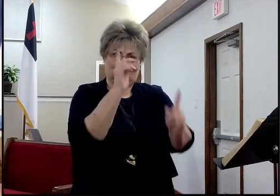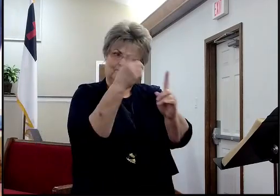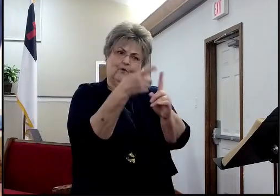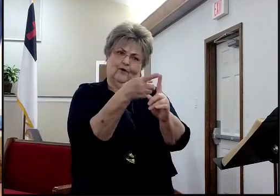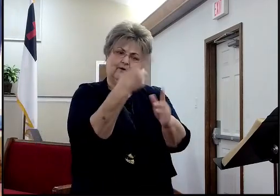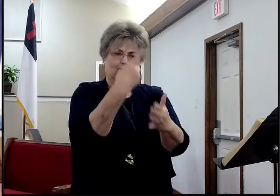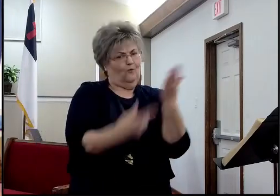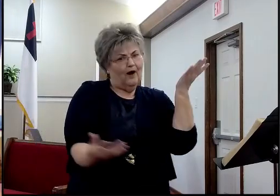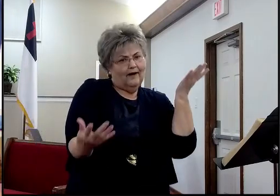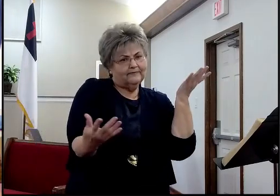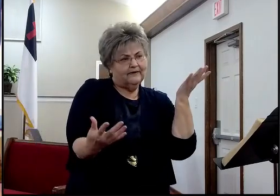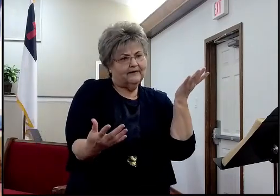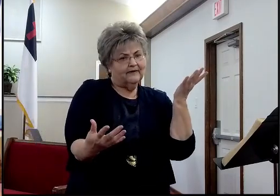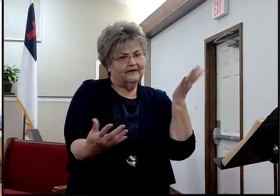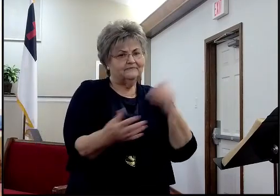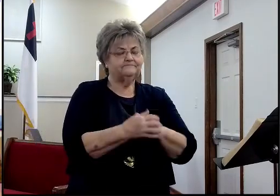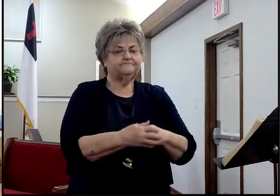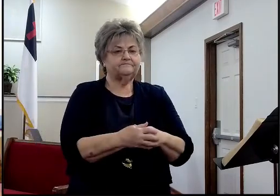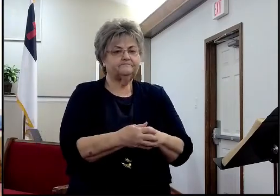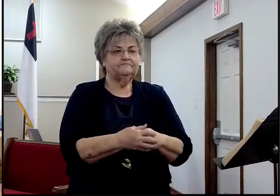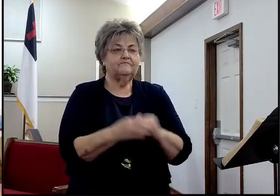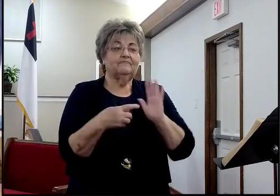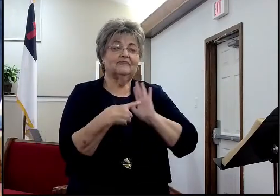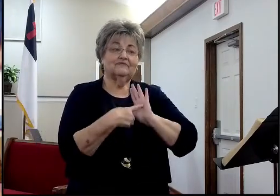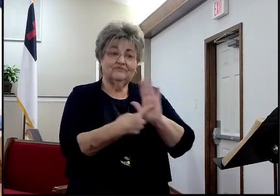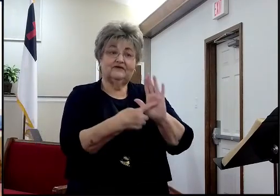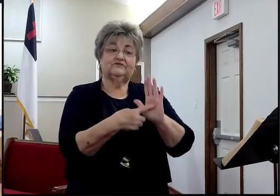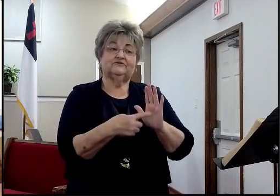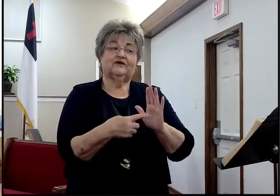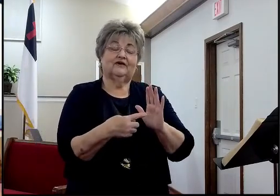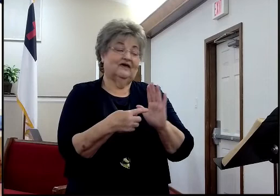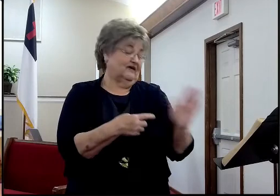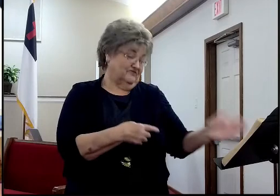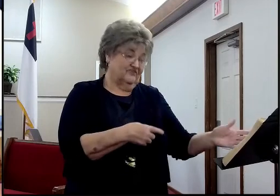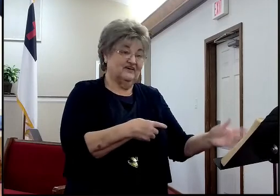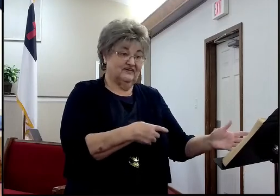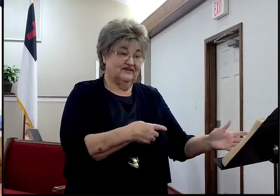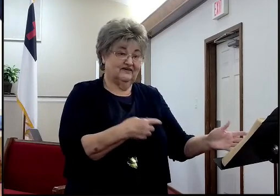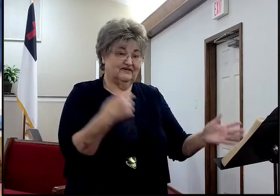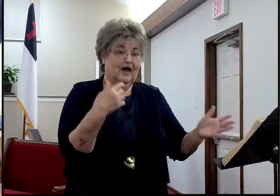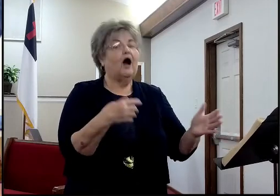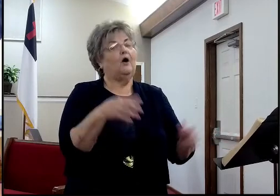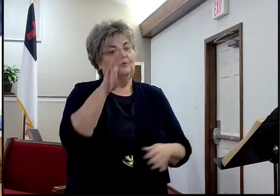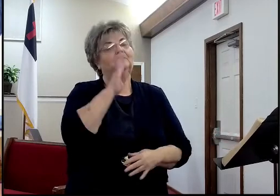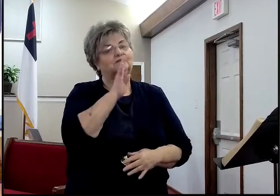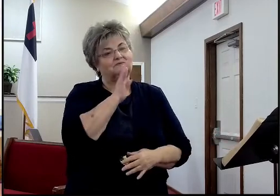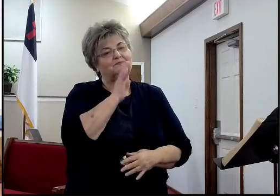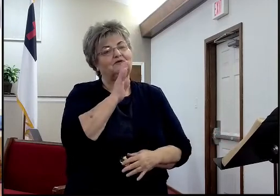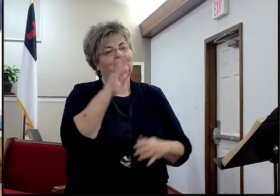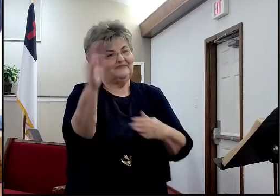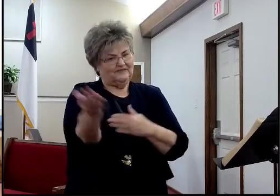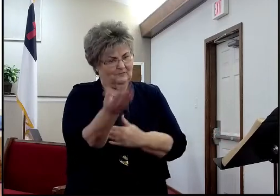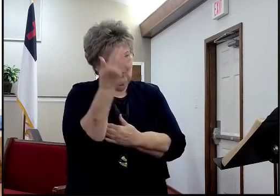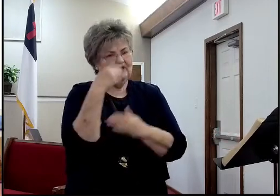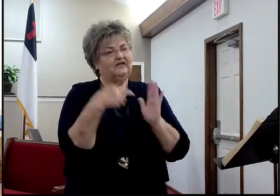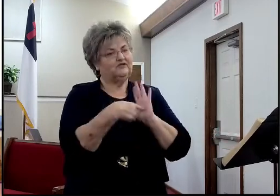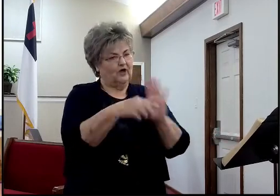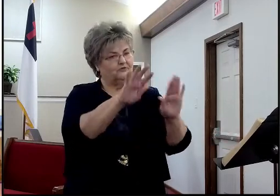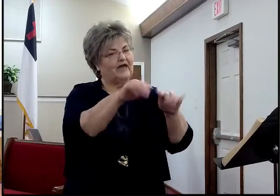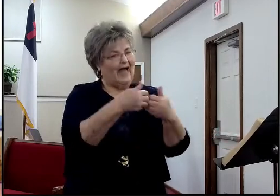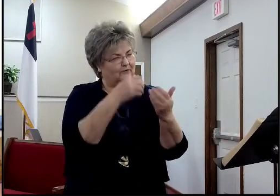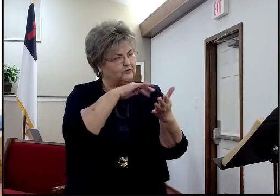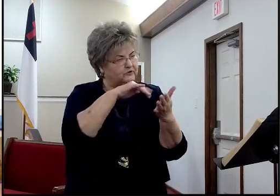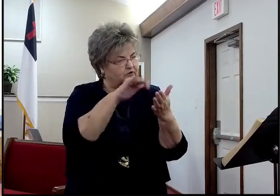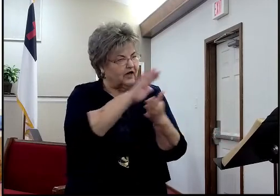this is more, this is just as much an exercise, in how to study your Bible, and we try to do this a lot, in Sunday school, in case you hadn't noticed, as it is to